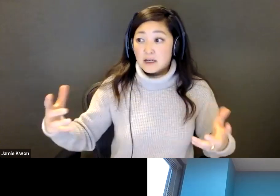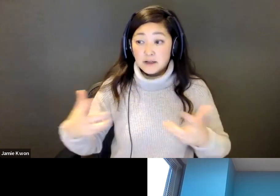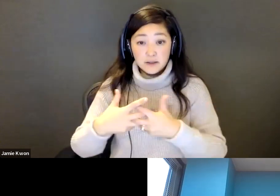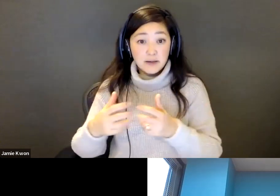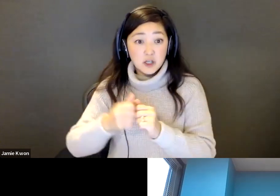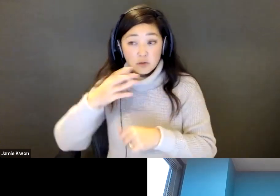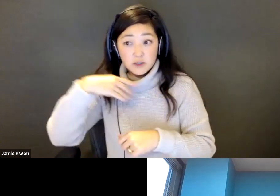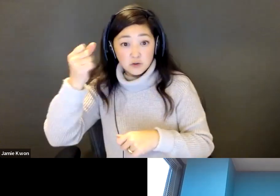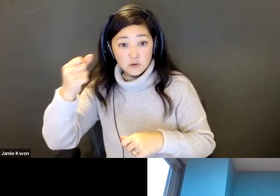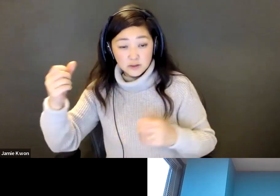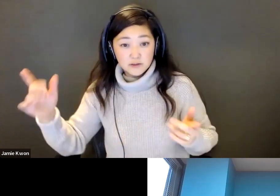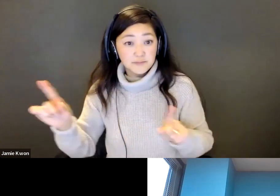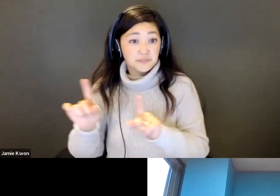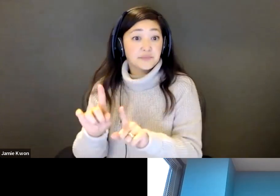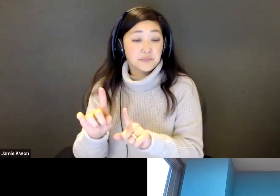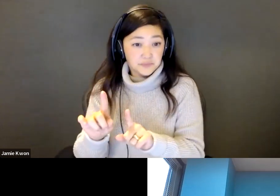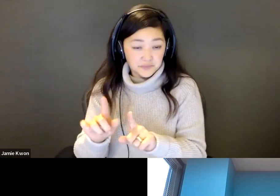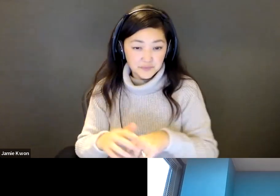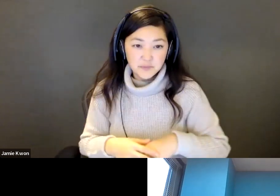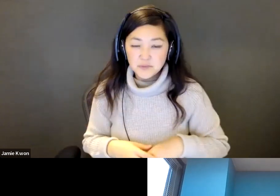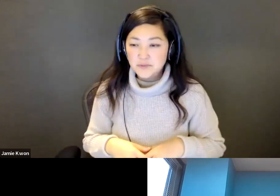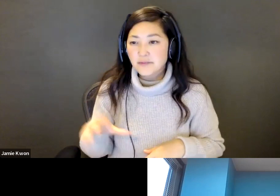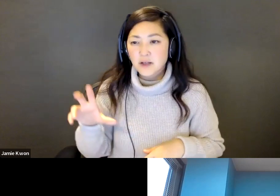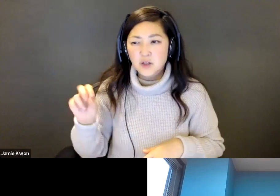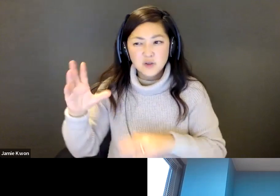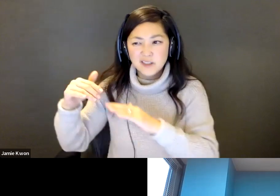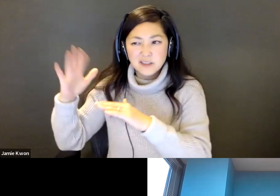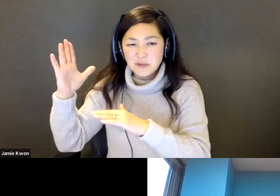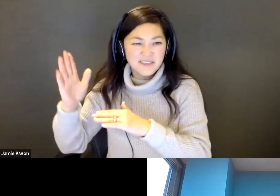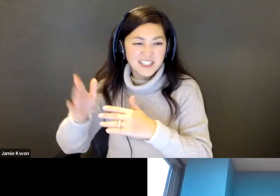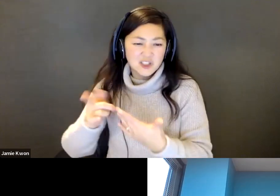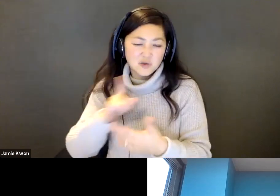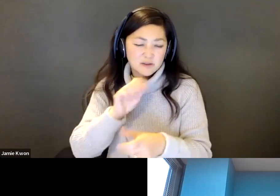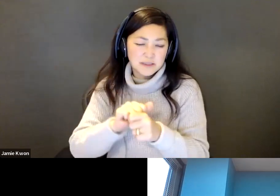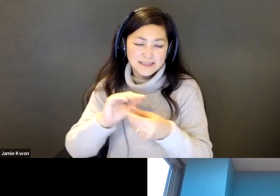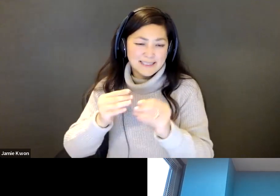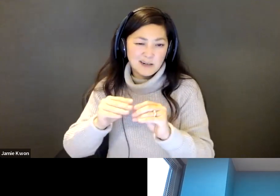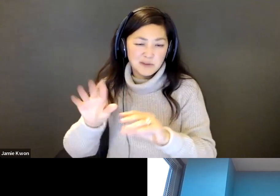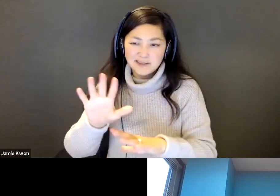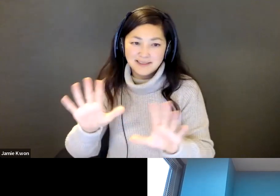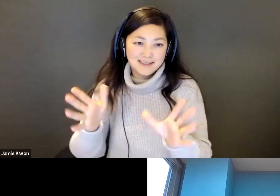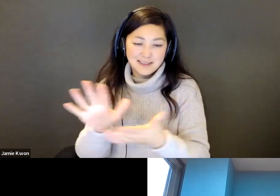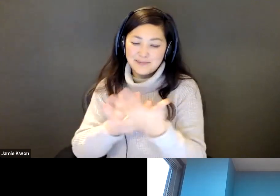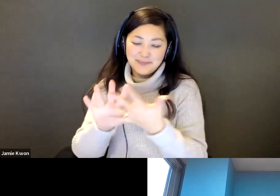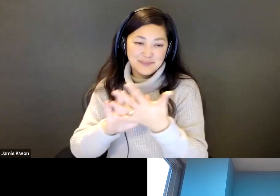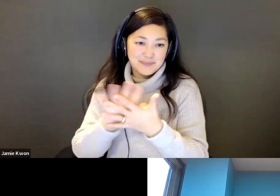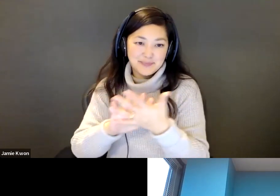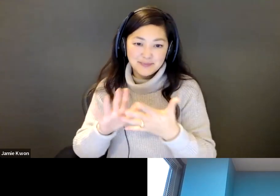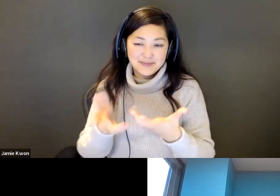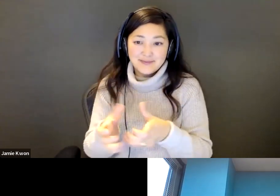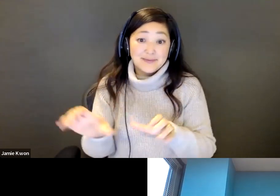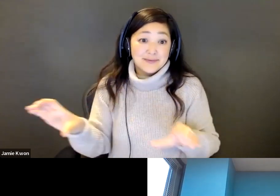for mentees 30 and up for mentors and this is a bit of an arbitrary number it's just sort of how our program worked and that's where we made the split.